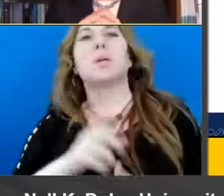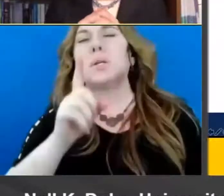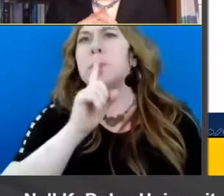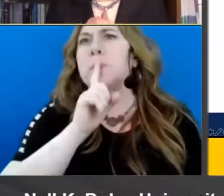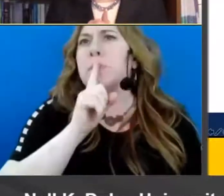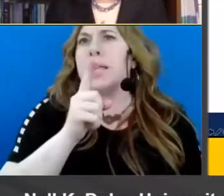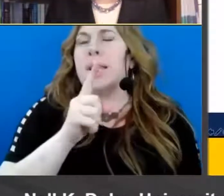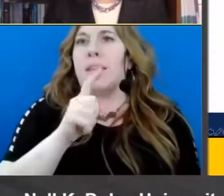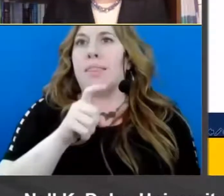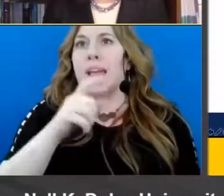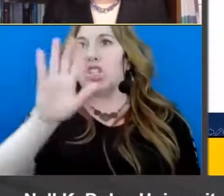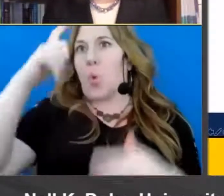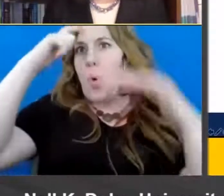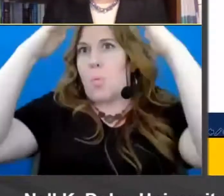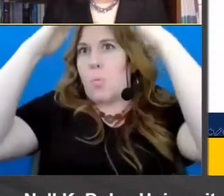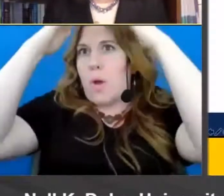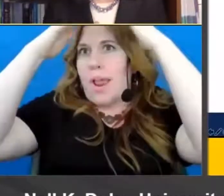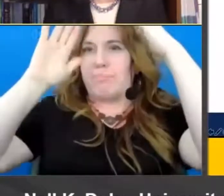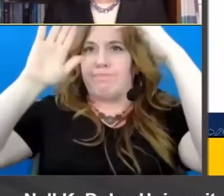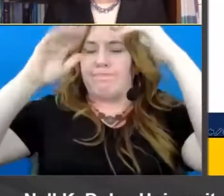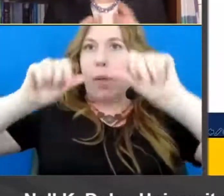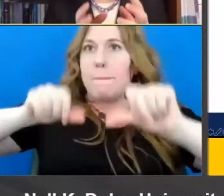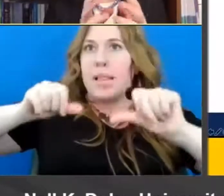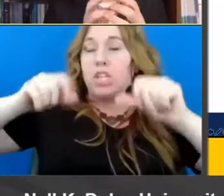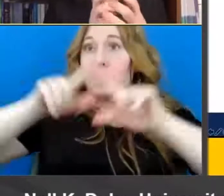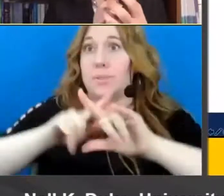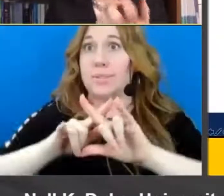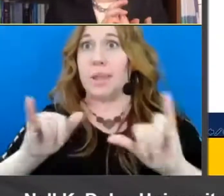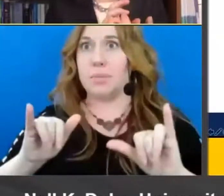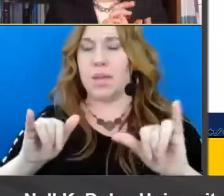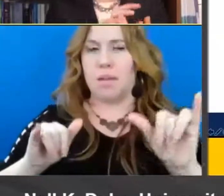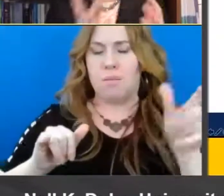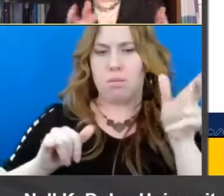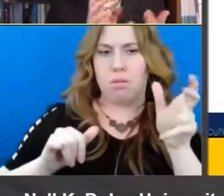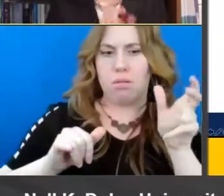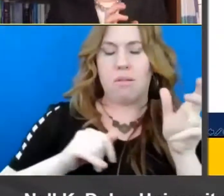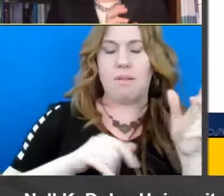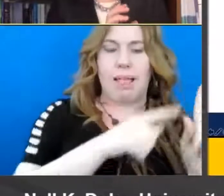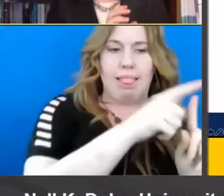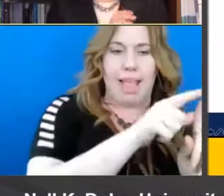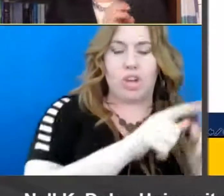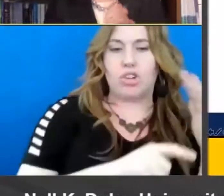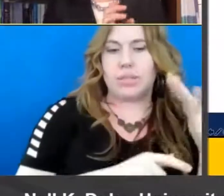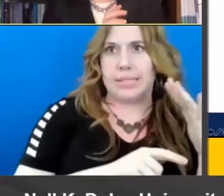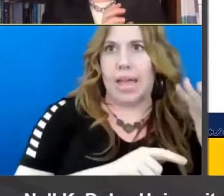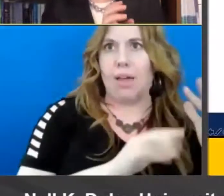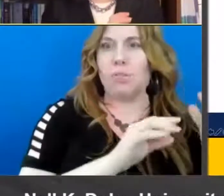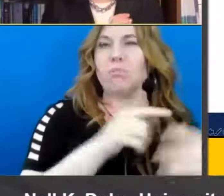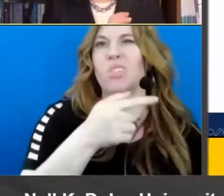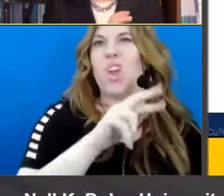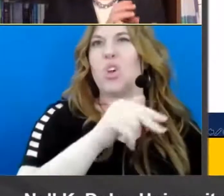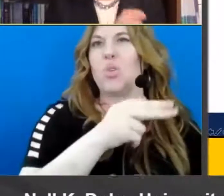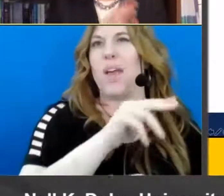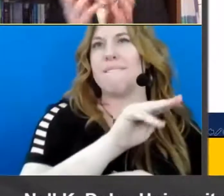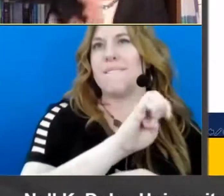the brain's ability to simultaneously attend to uh letter sound relationships or more technically graphing phoneme relationships